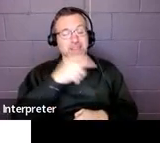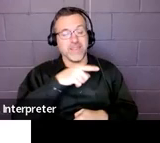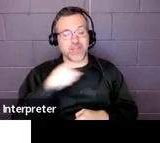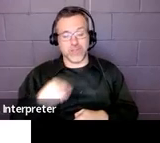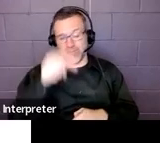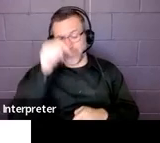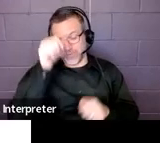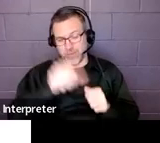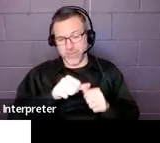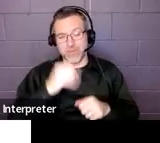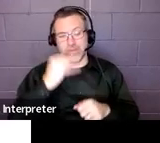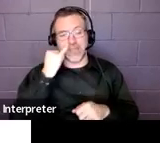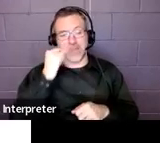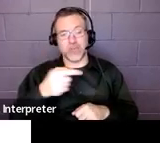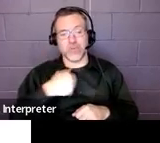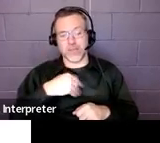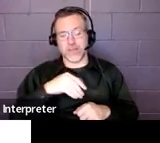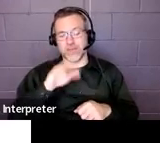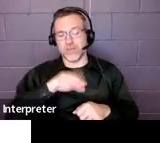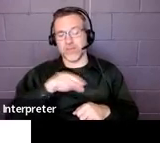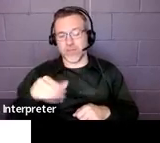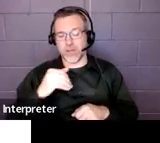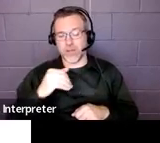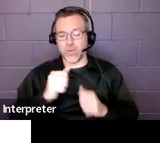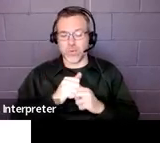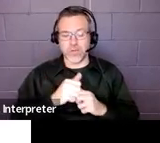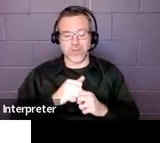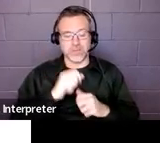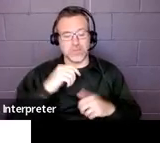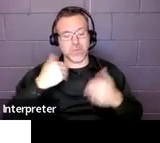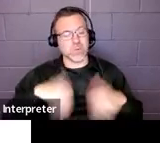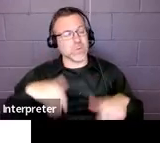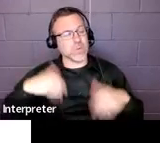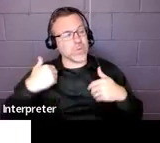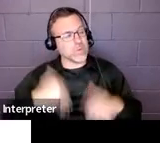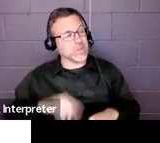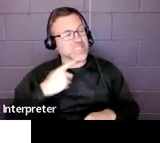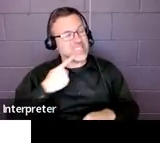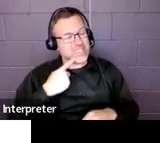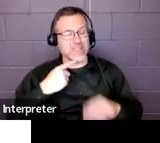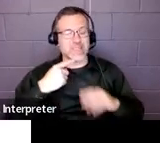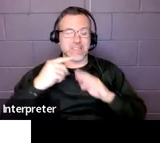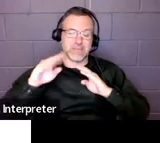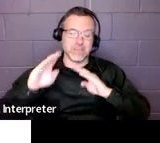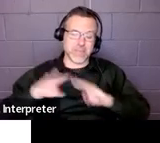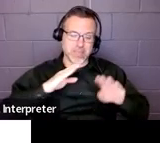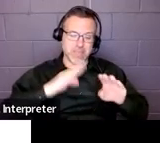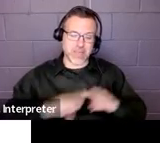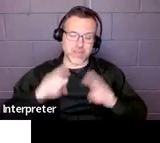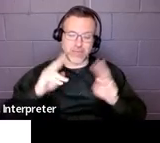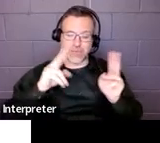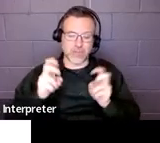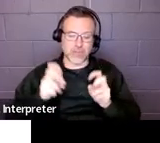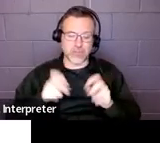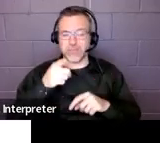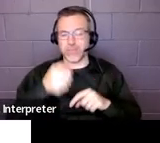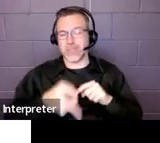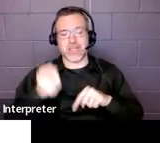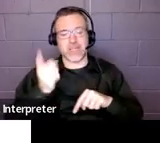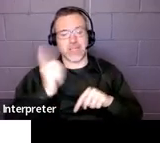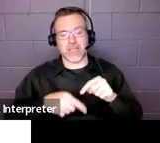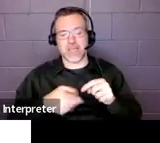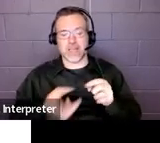child who has significant behavior issues and is no longer able to ride the general